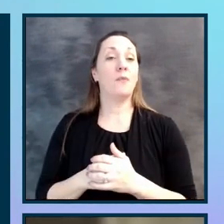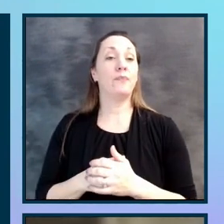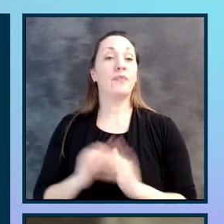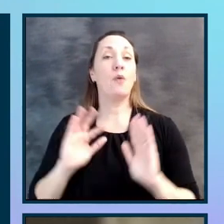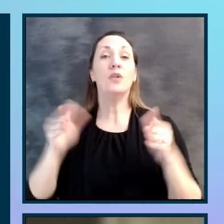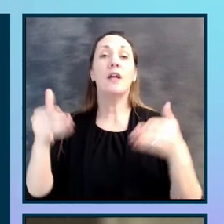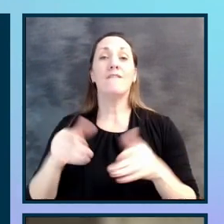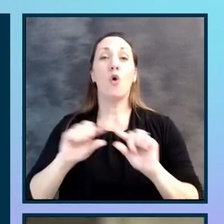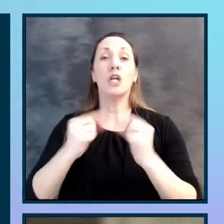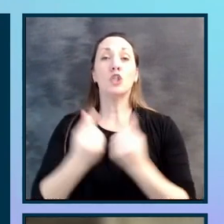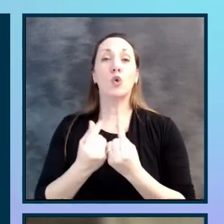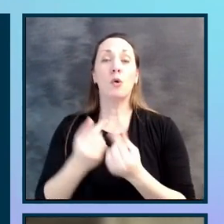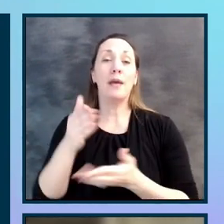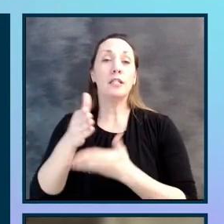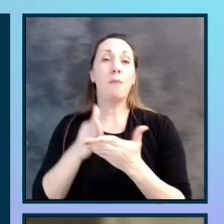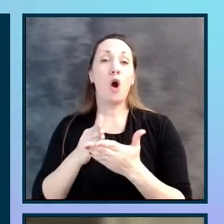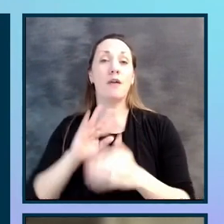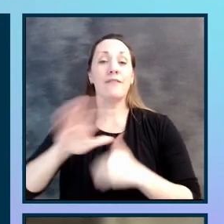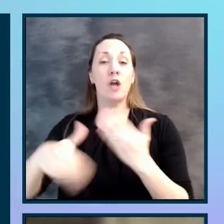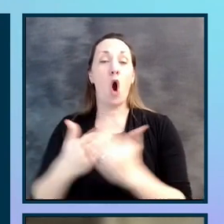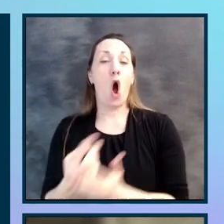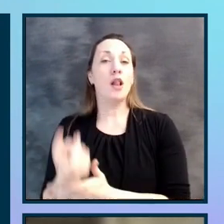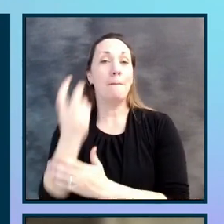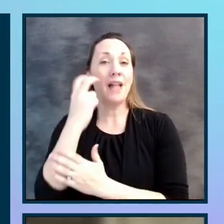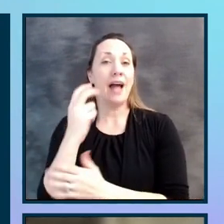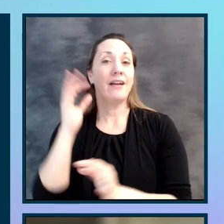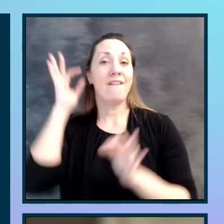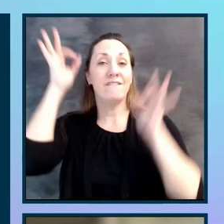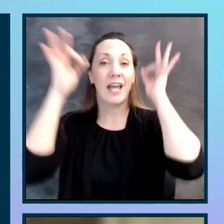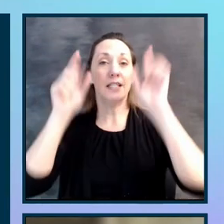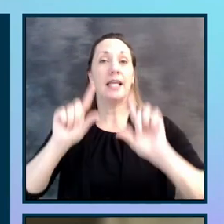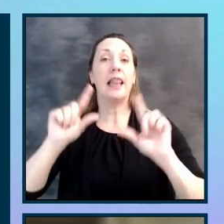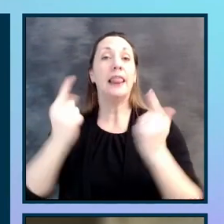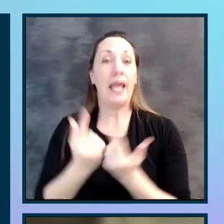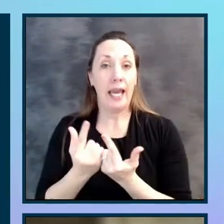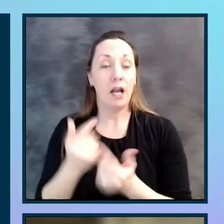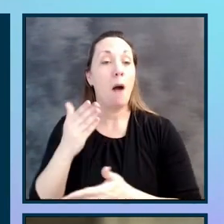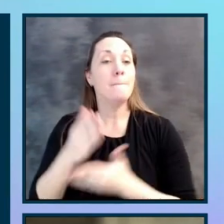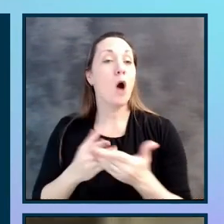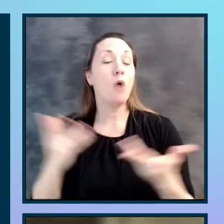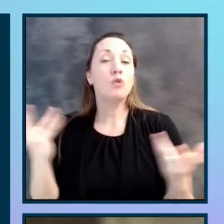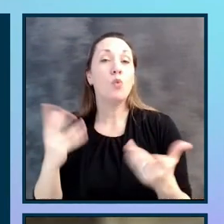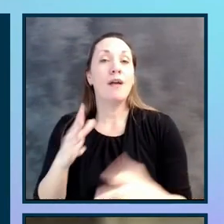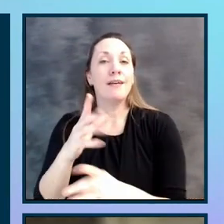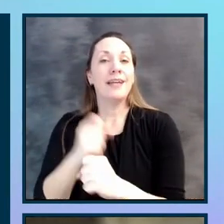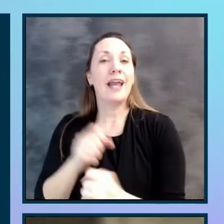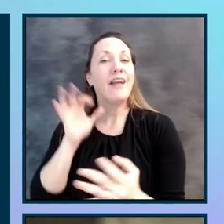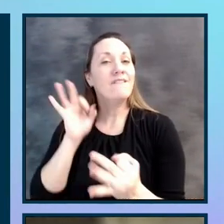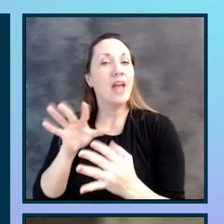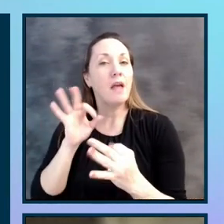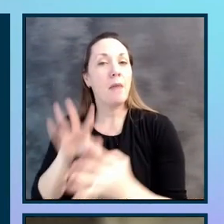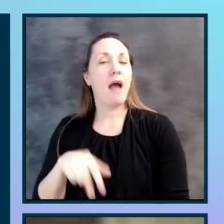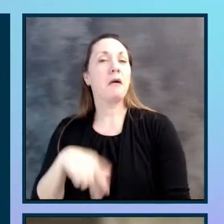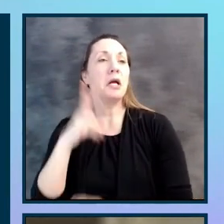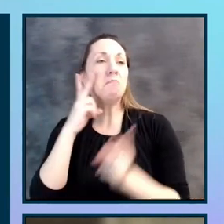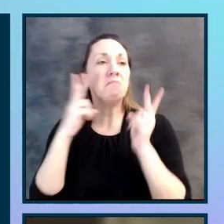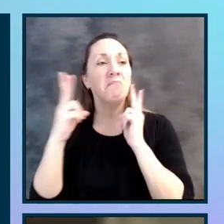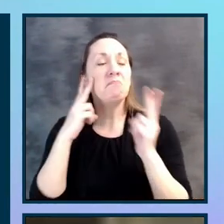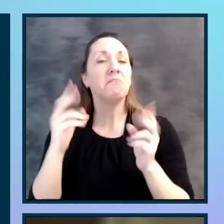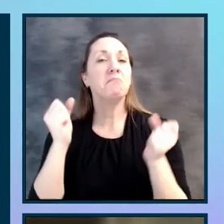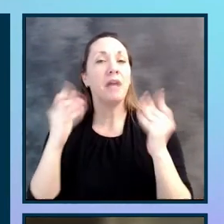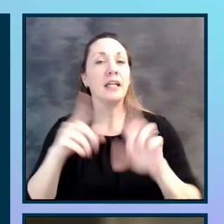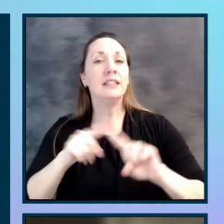focus group as part of the All Blind Fantasy League. There was, part of it was getting feedback and hearing lots of different things. So